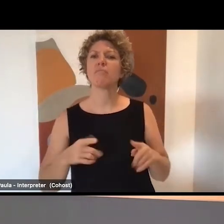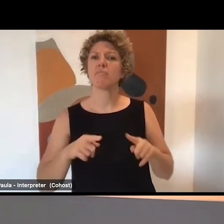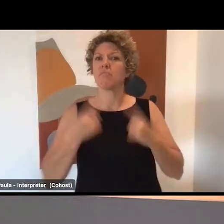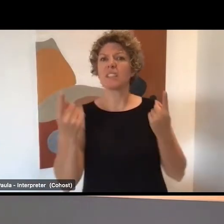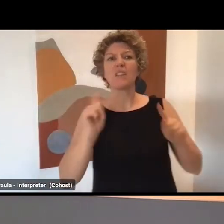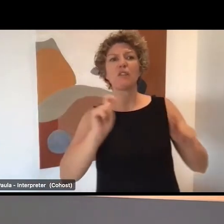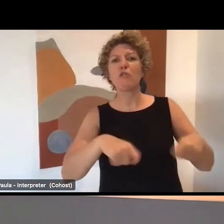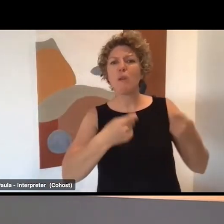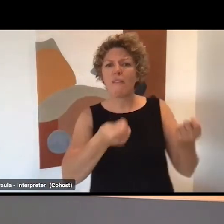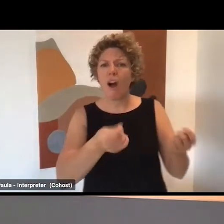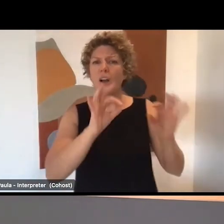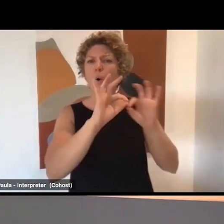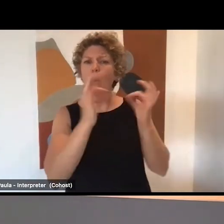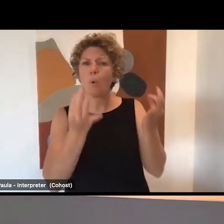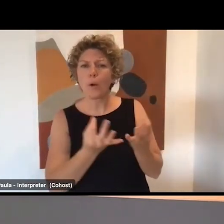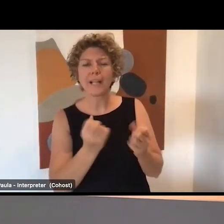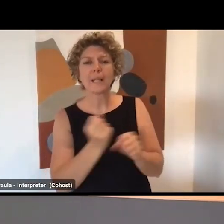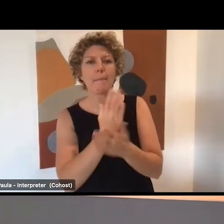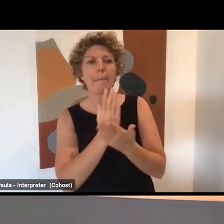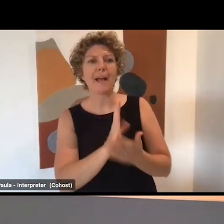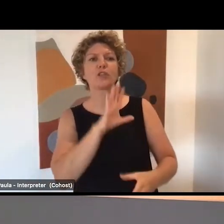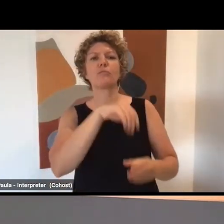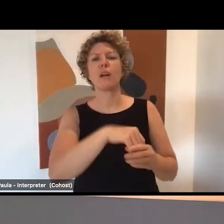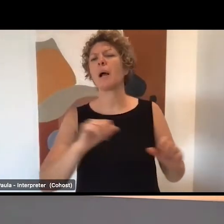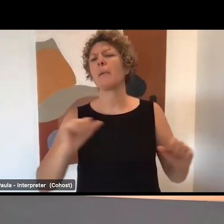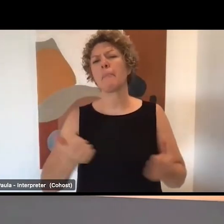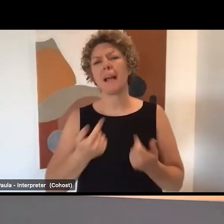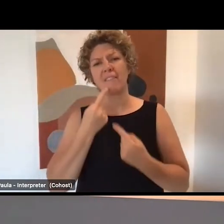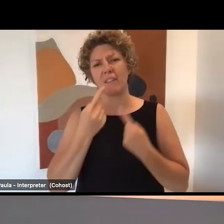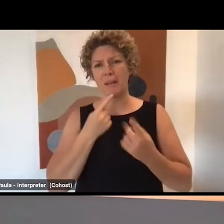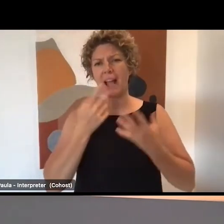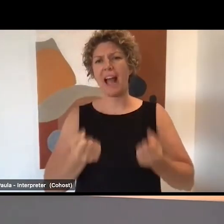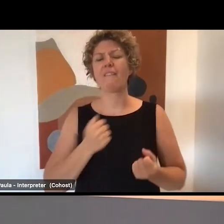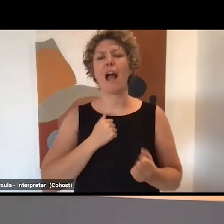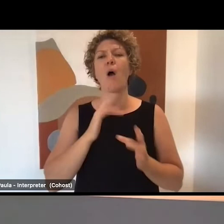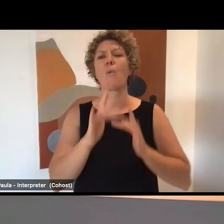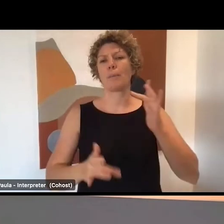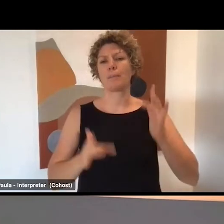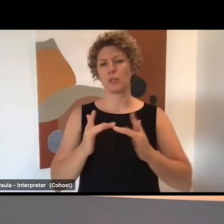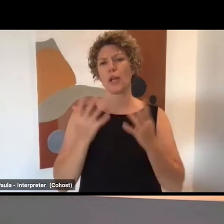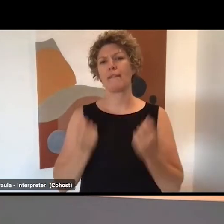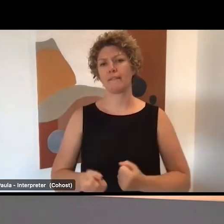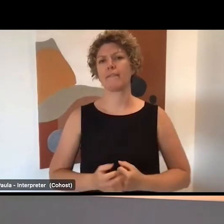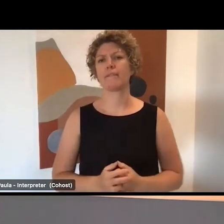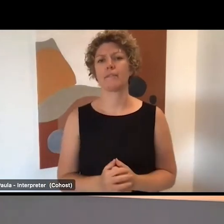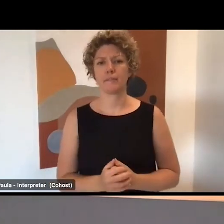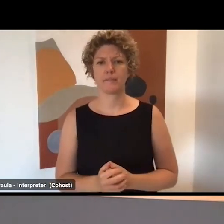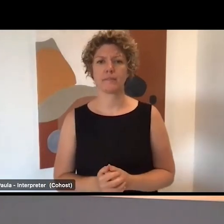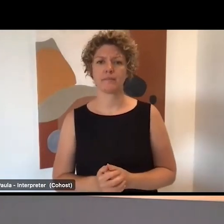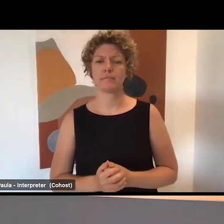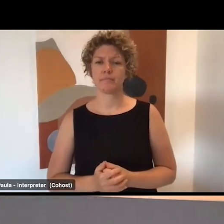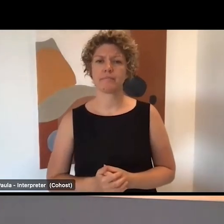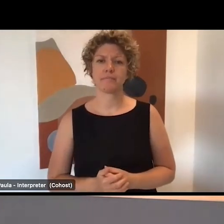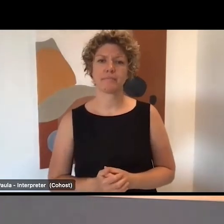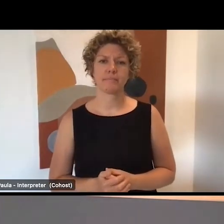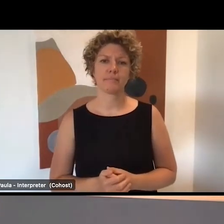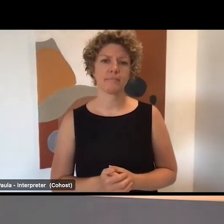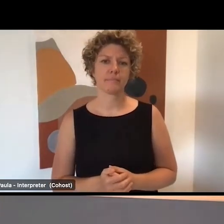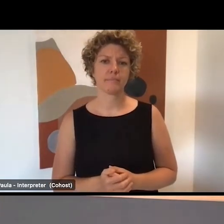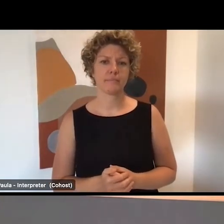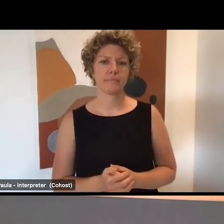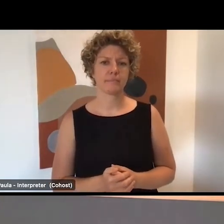service providers to deliver these projects. And there's more information available on our workforce specialist website, our department's website.